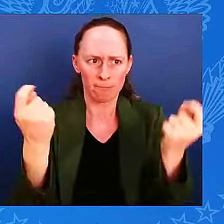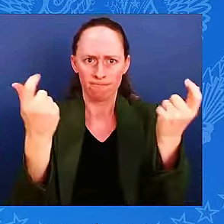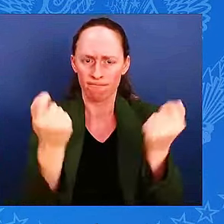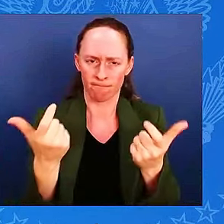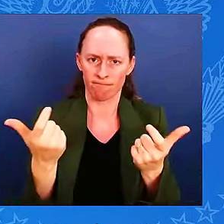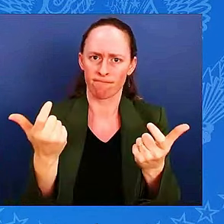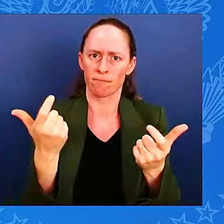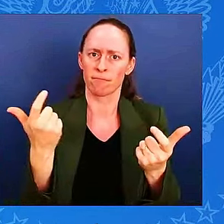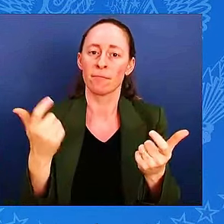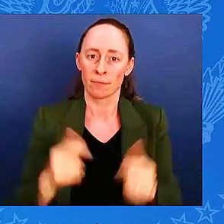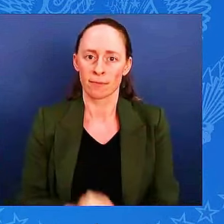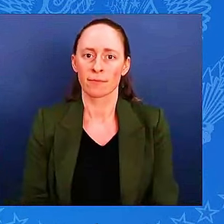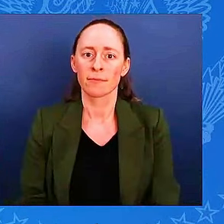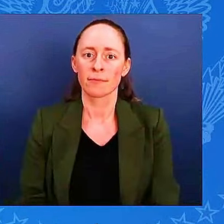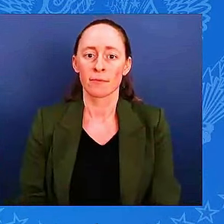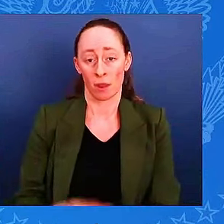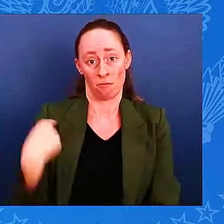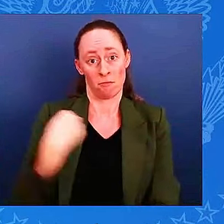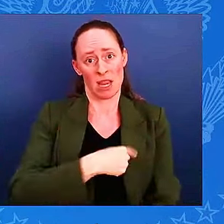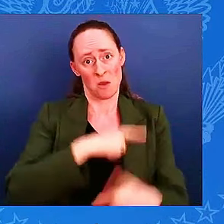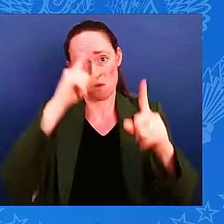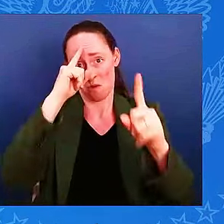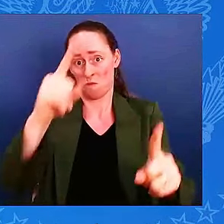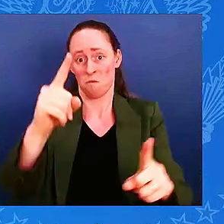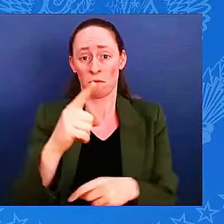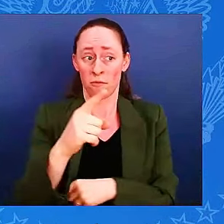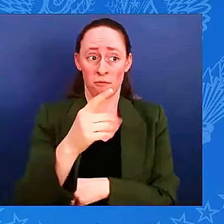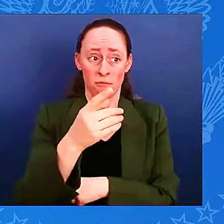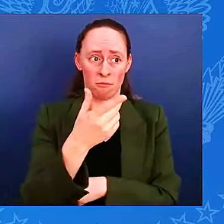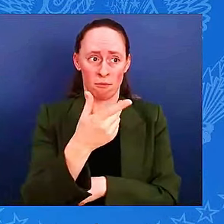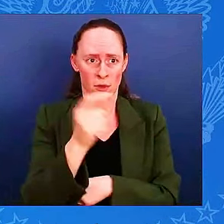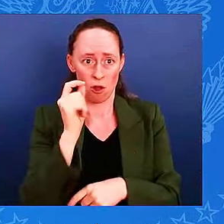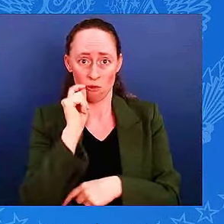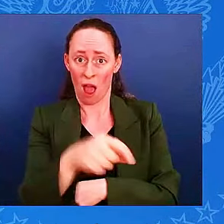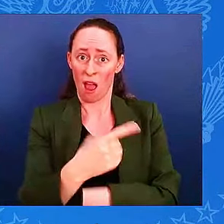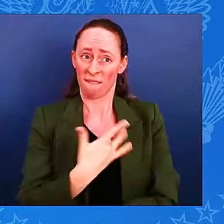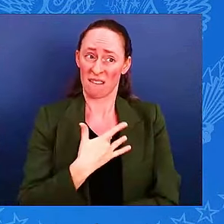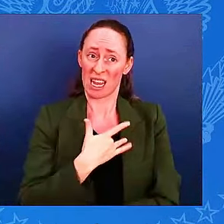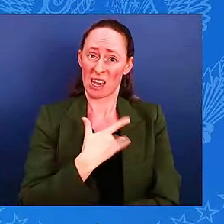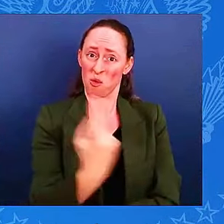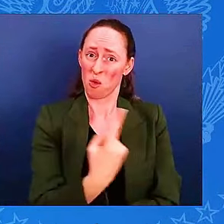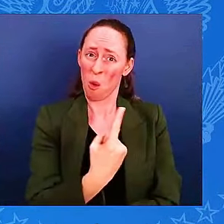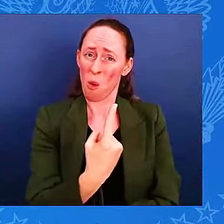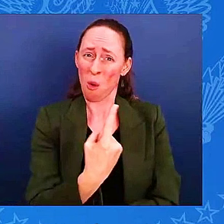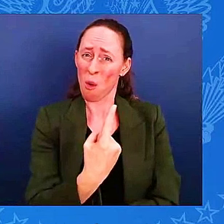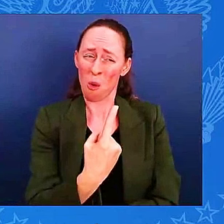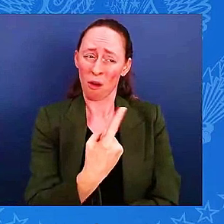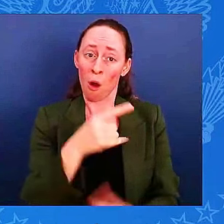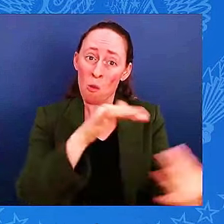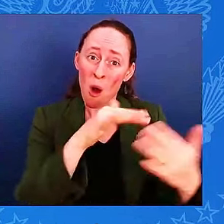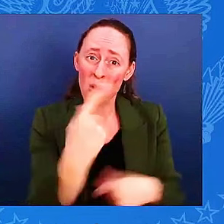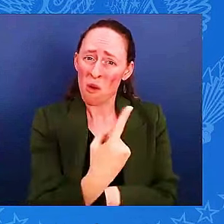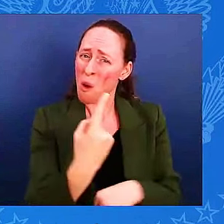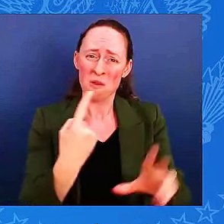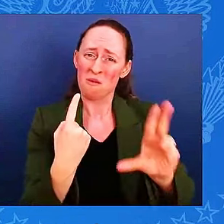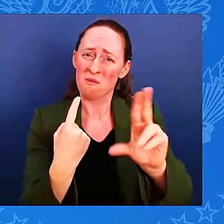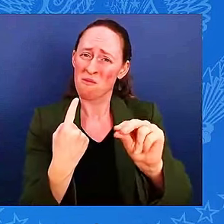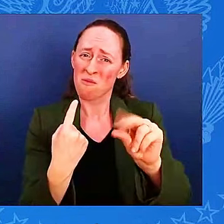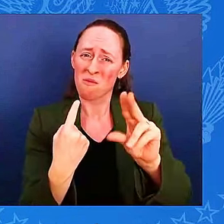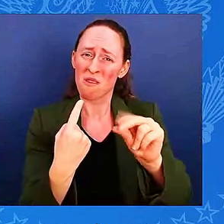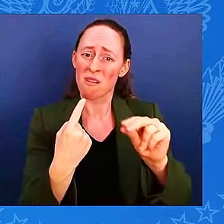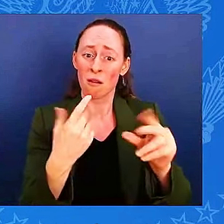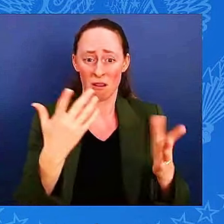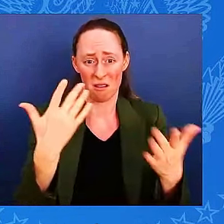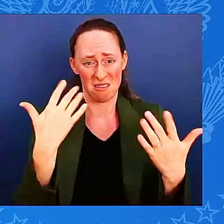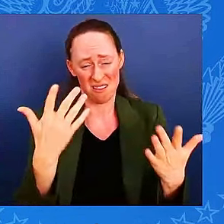not alone. You're not alone in this fight. You're not alone in the reconstruction that comes after. Ukrainian people